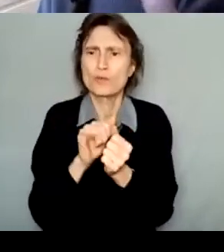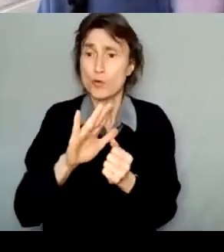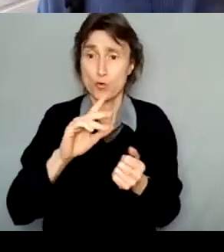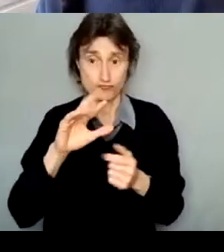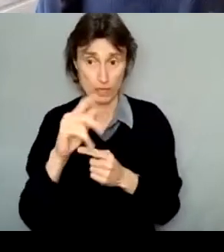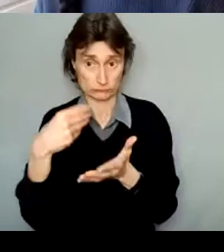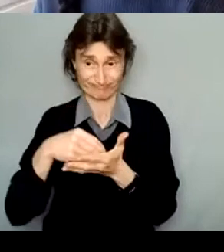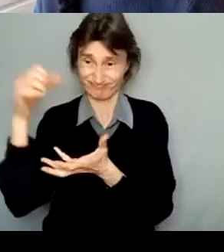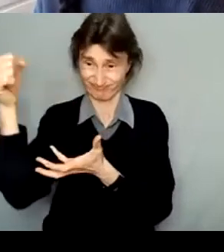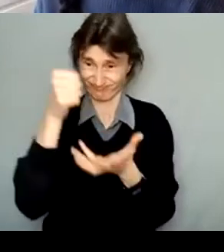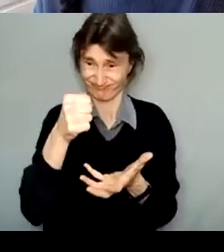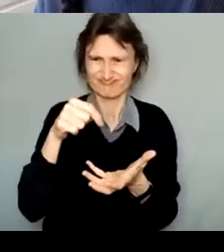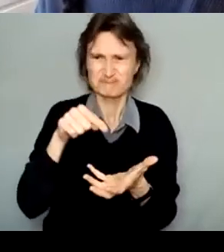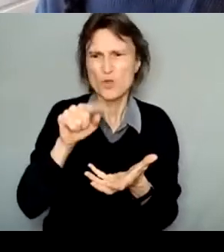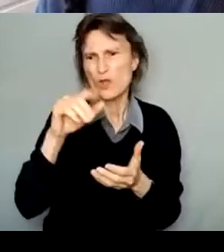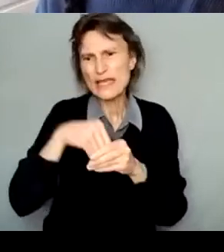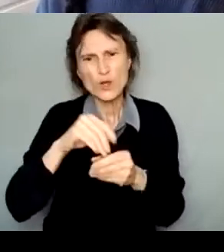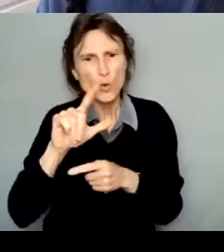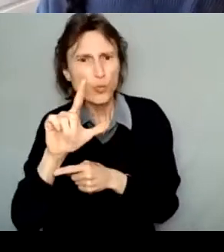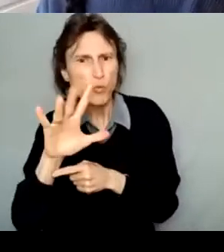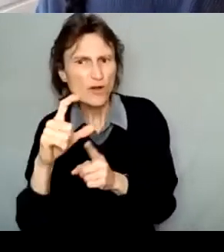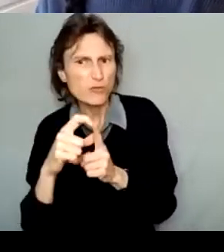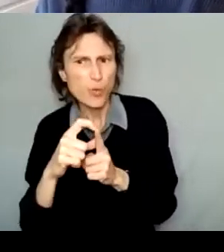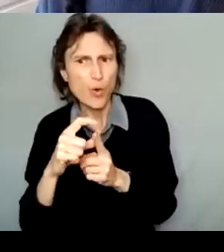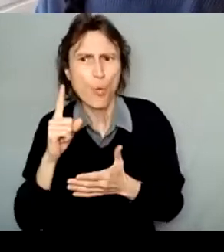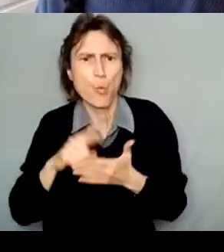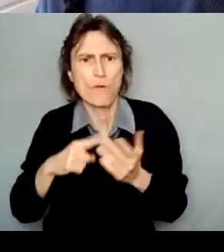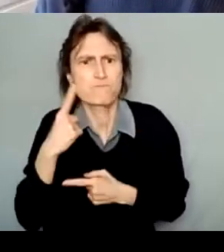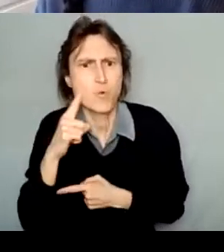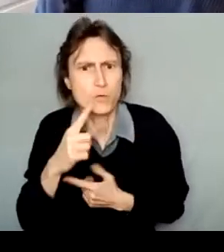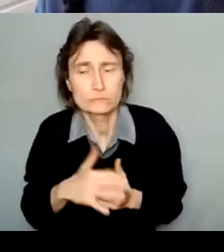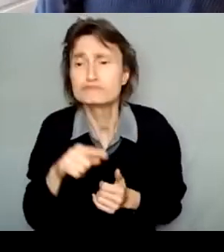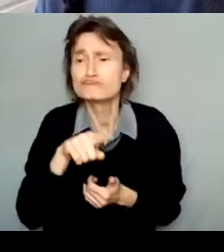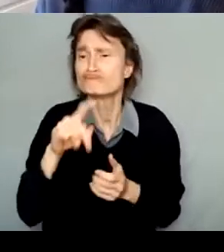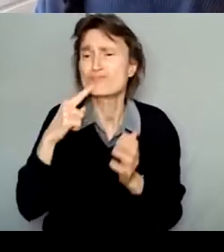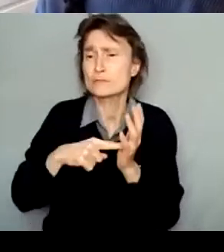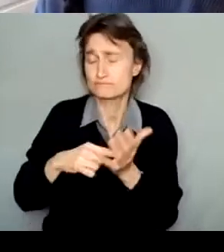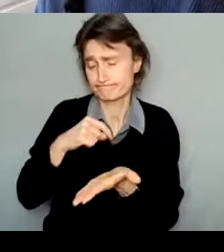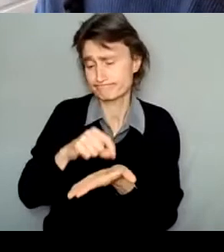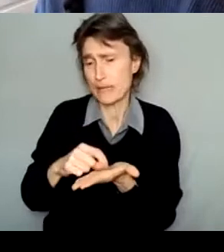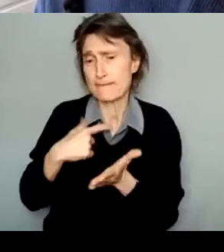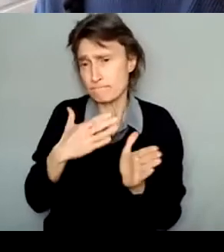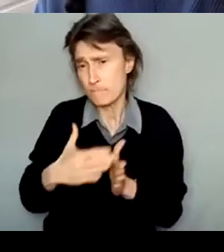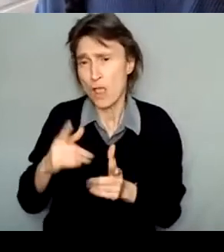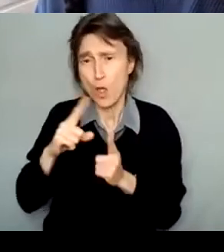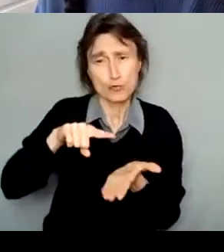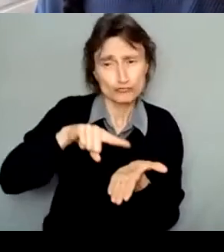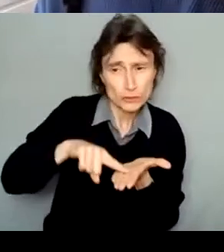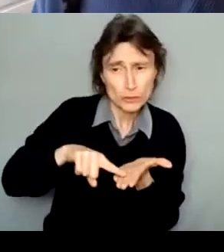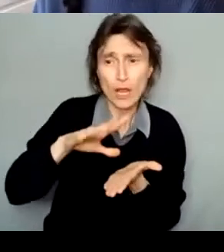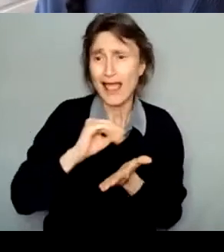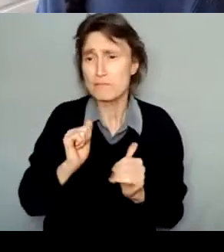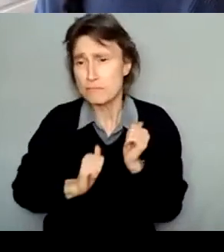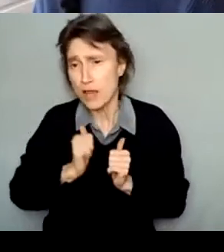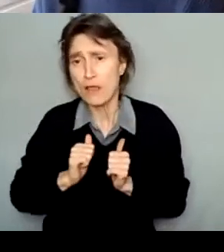So an example might be to research and develop a new play and do a reading with a small group of peers for feedback in